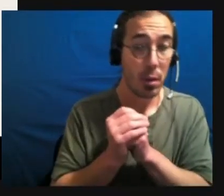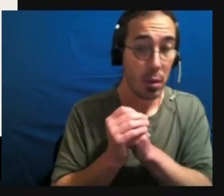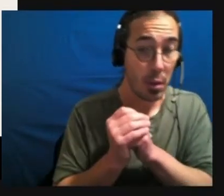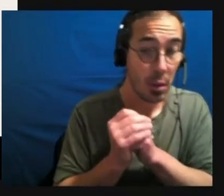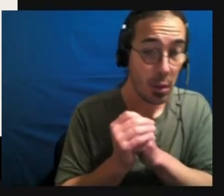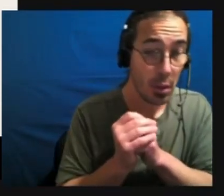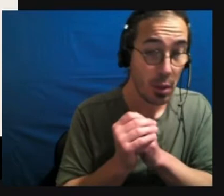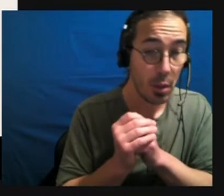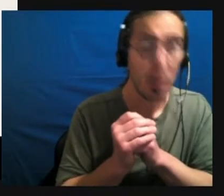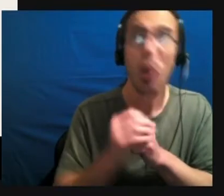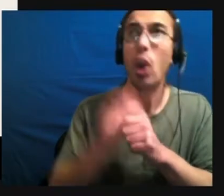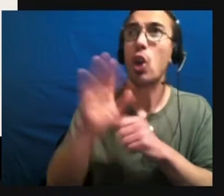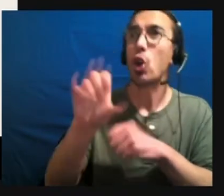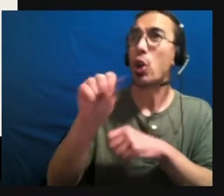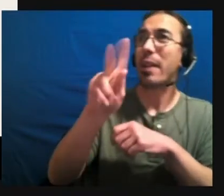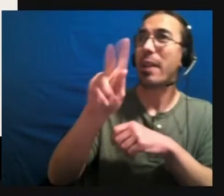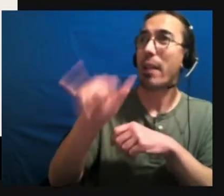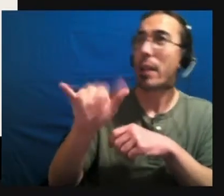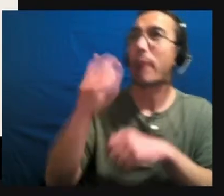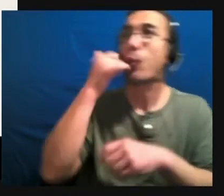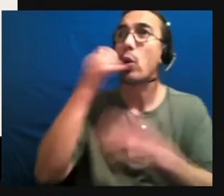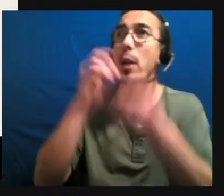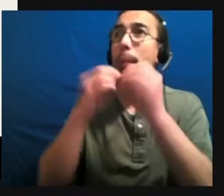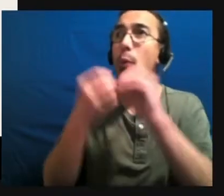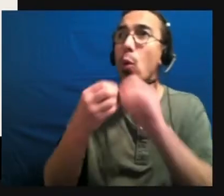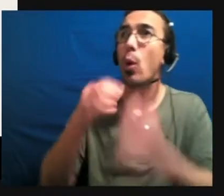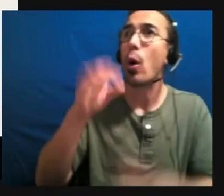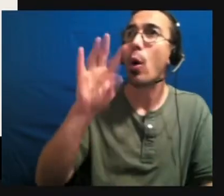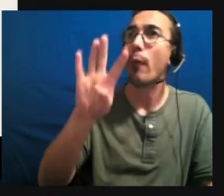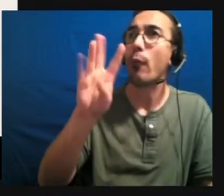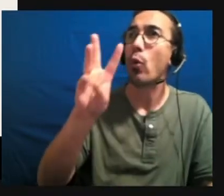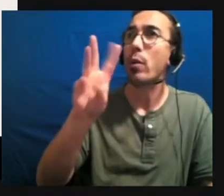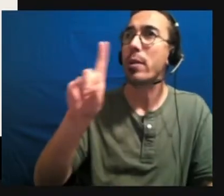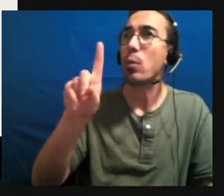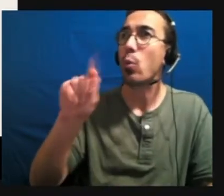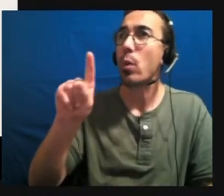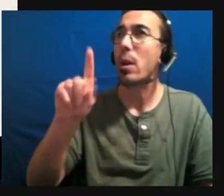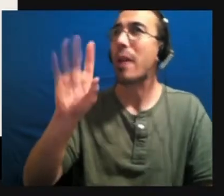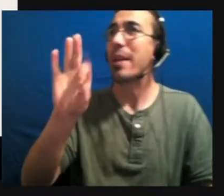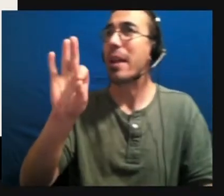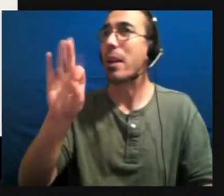4610-0192. How did you know my phone number?